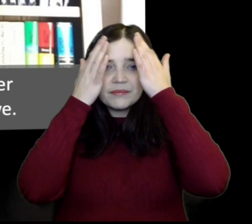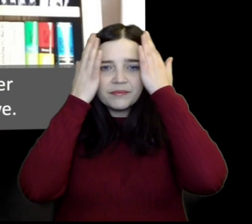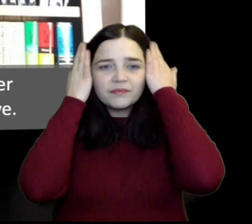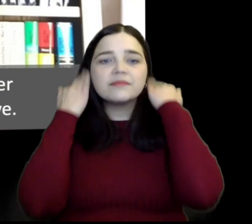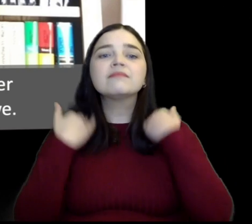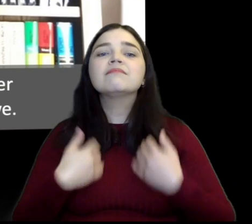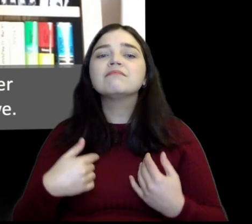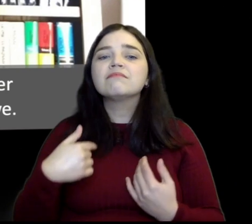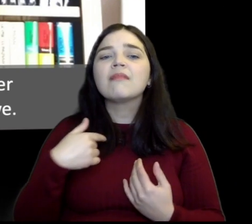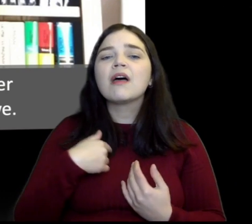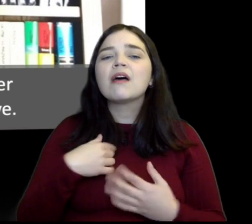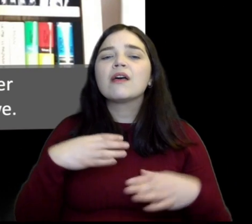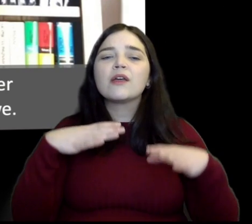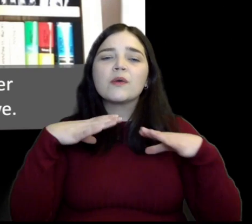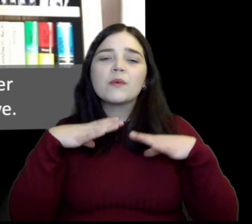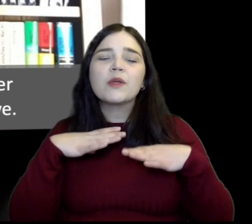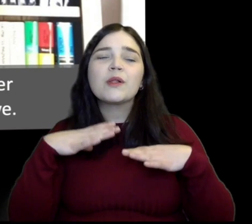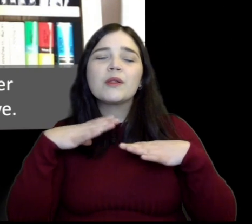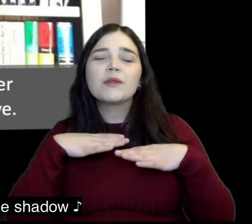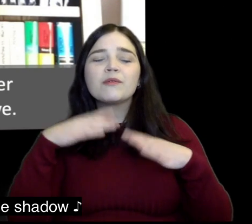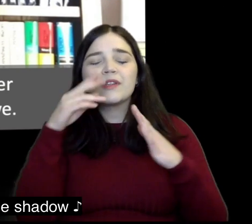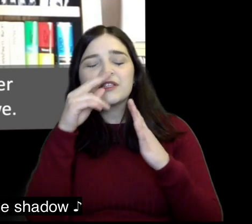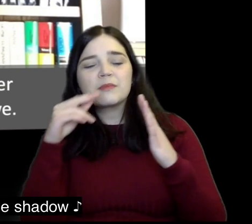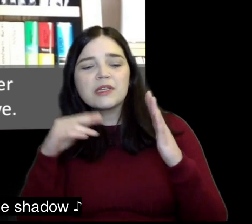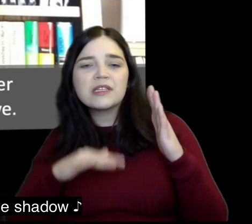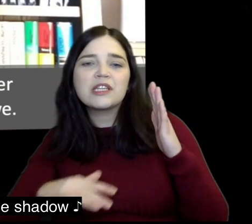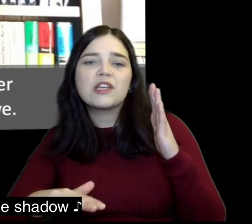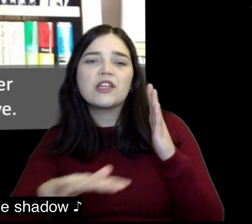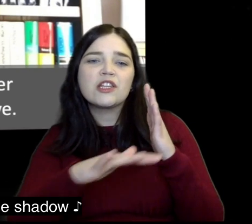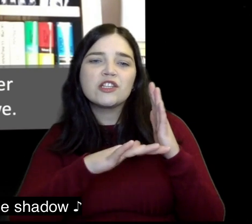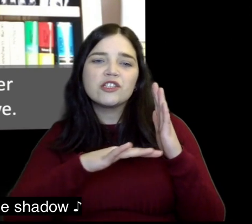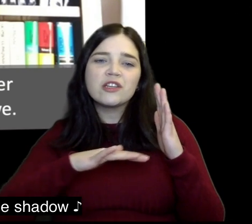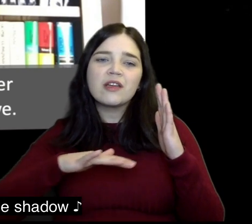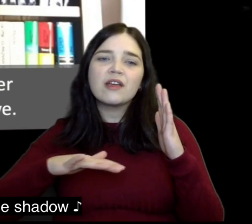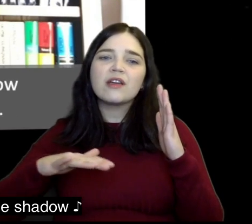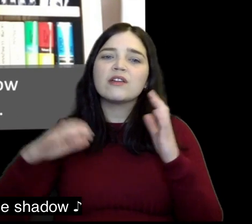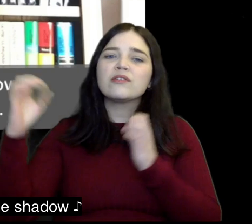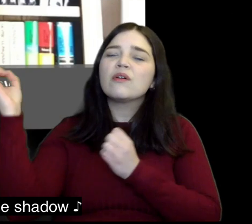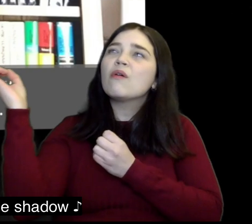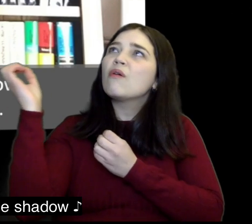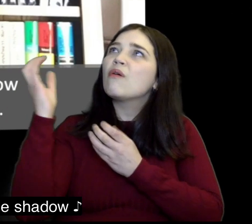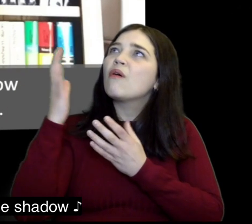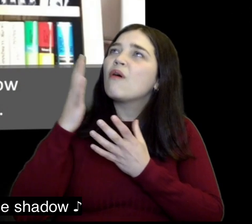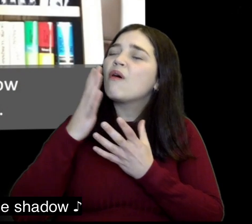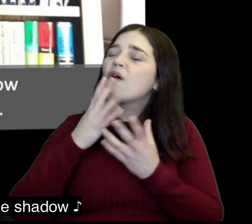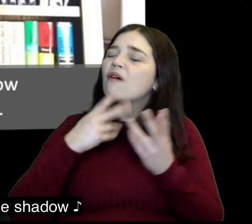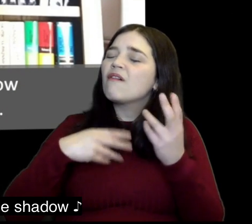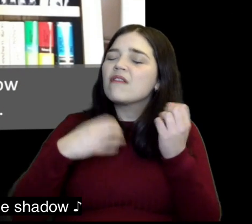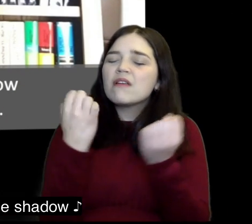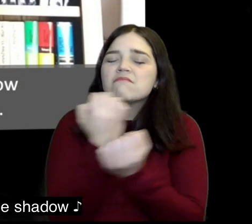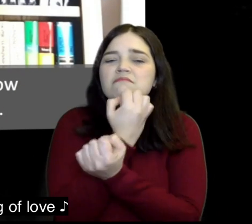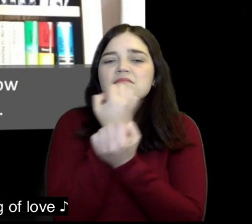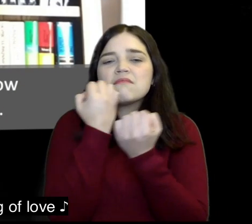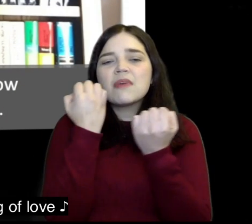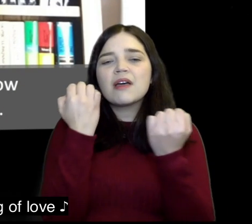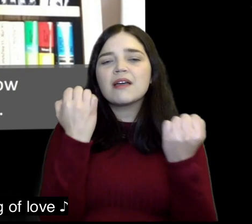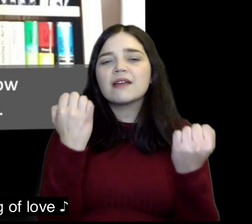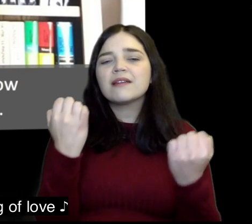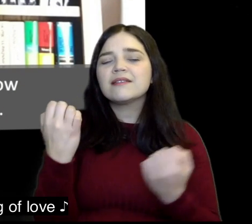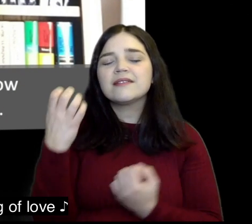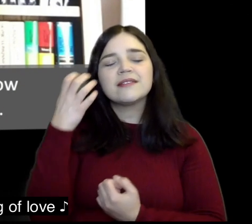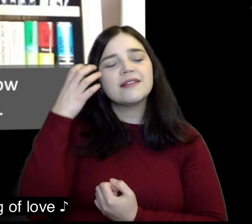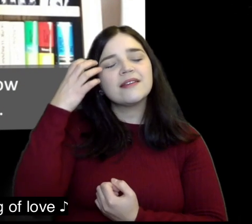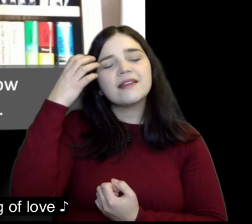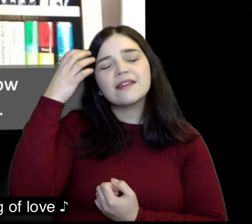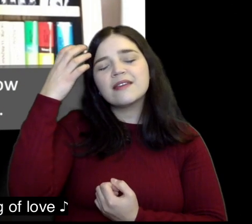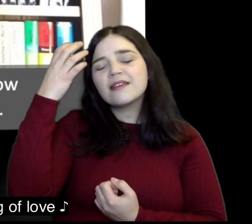who reigns above I will rest beneath